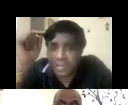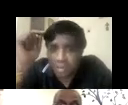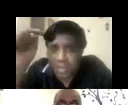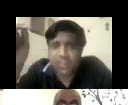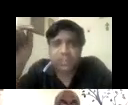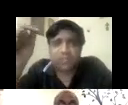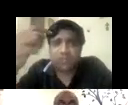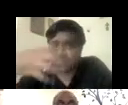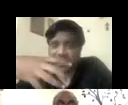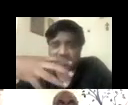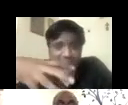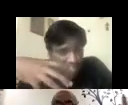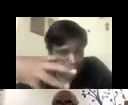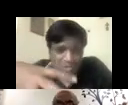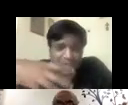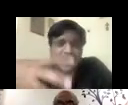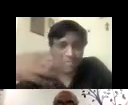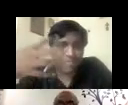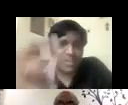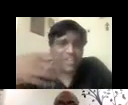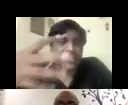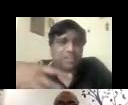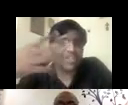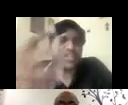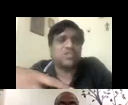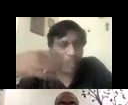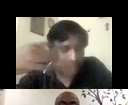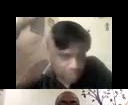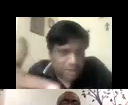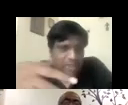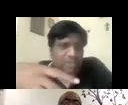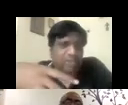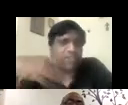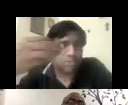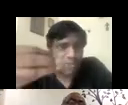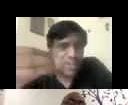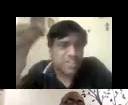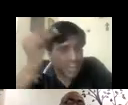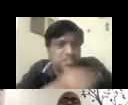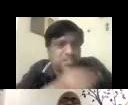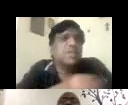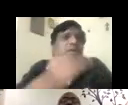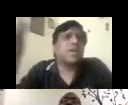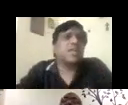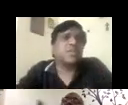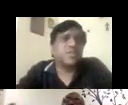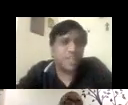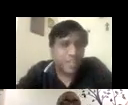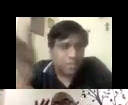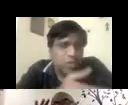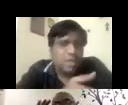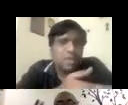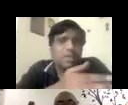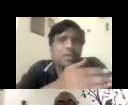mobilizes. We, uh, uh, uh, like Vishesh or anybody, the training provider screams of the